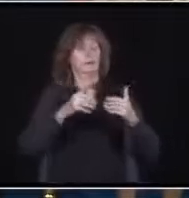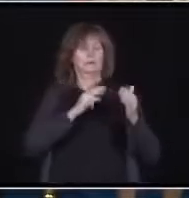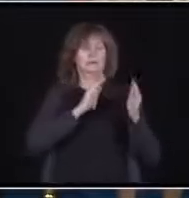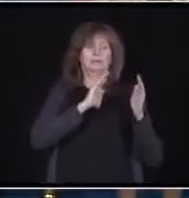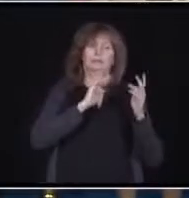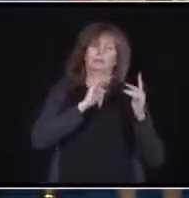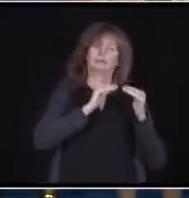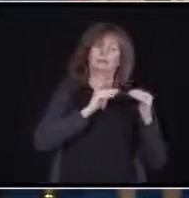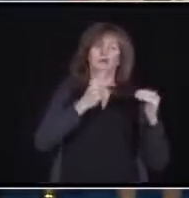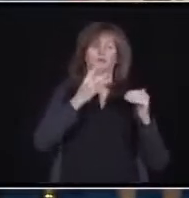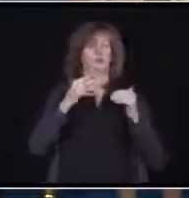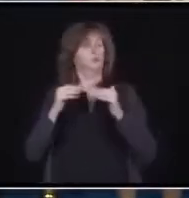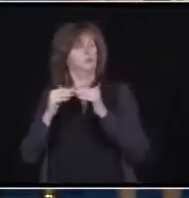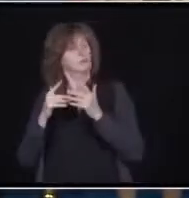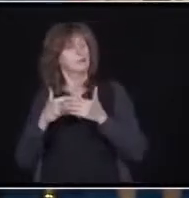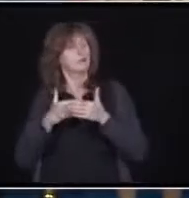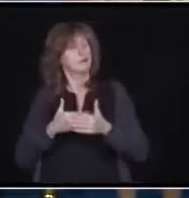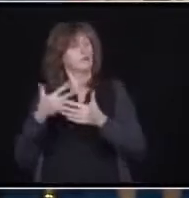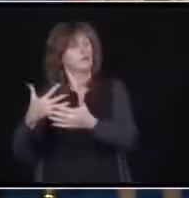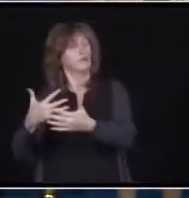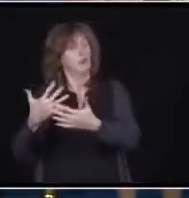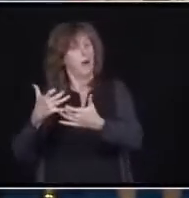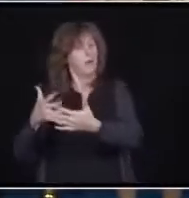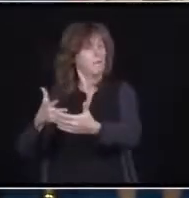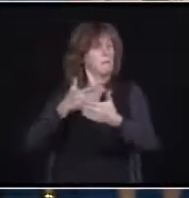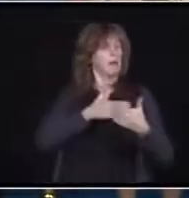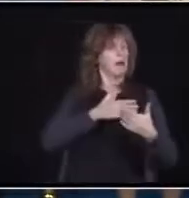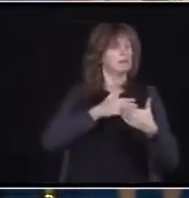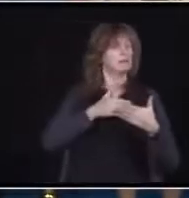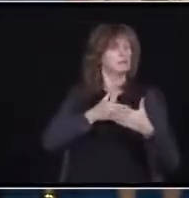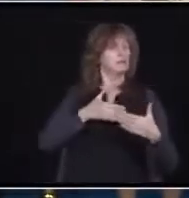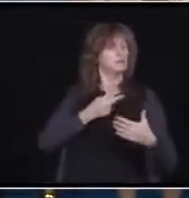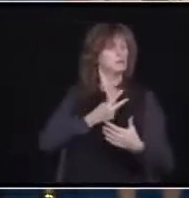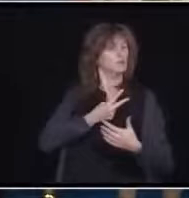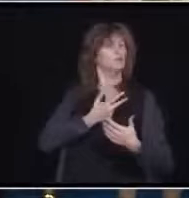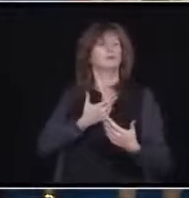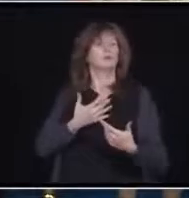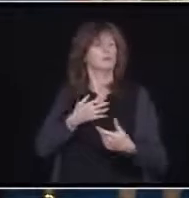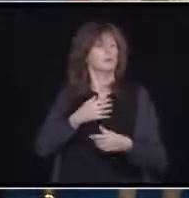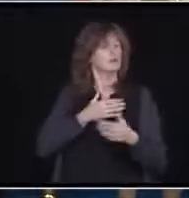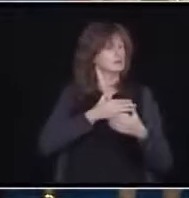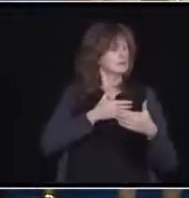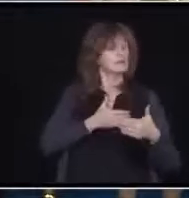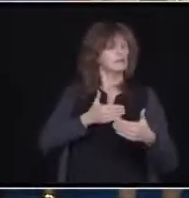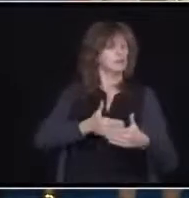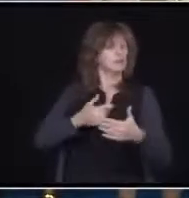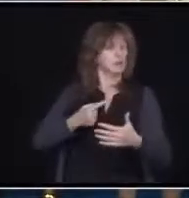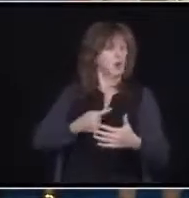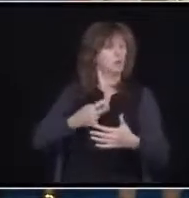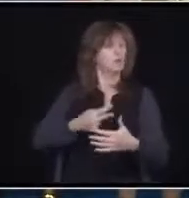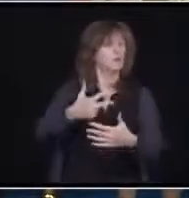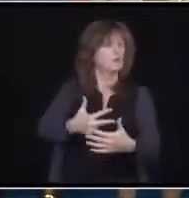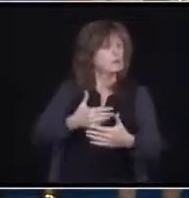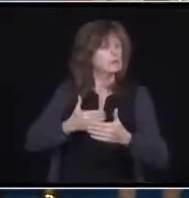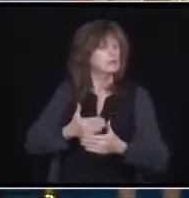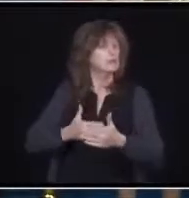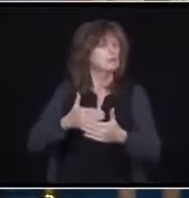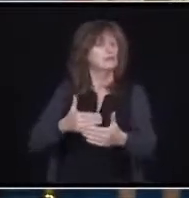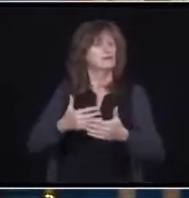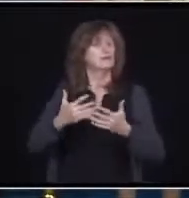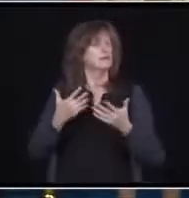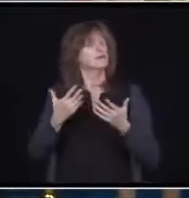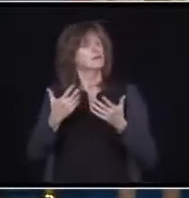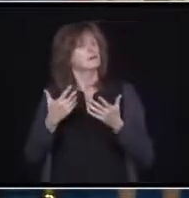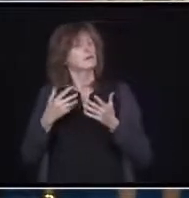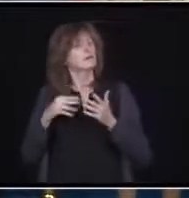remember when we did that through phase two, stage one, two and three were not a reduction of close down. They were opening